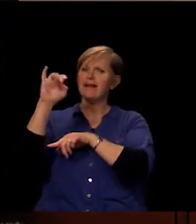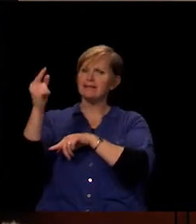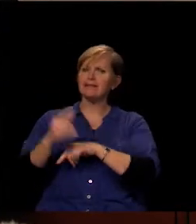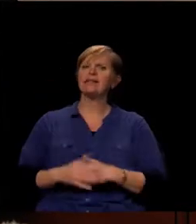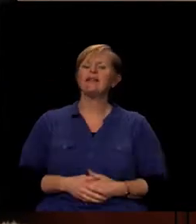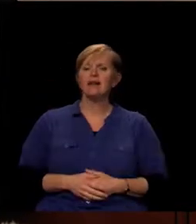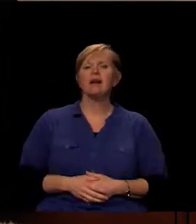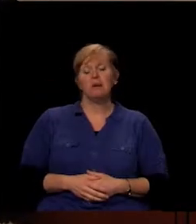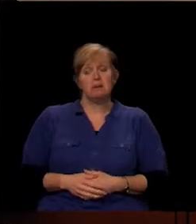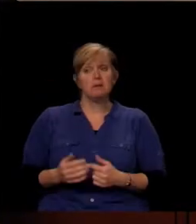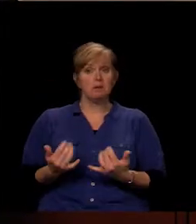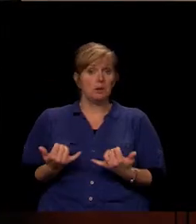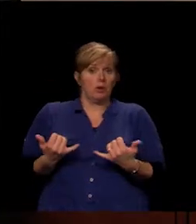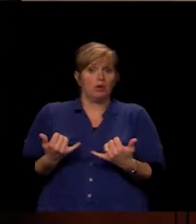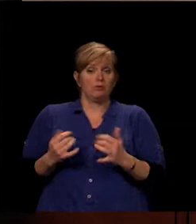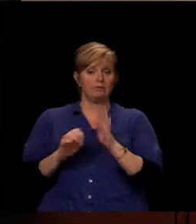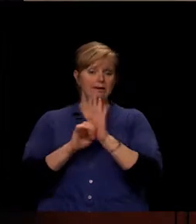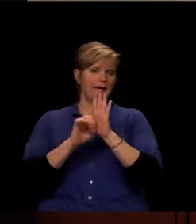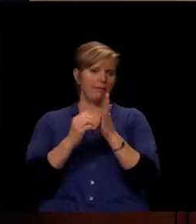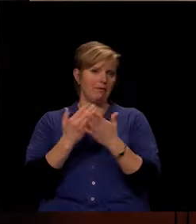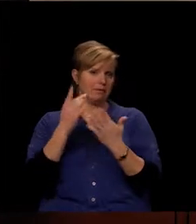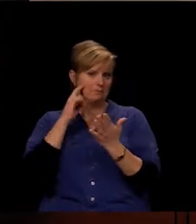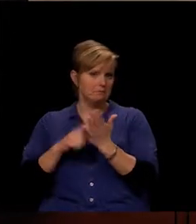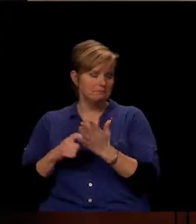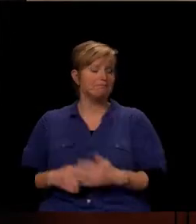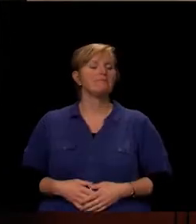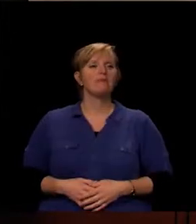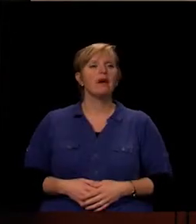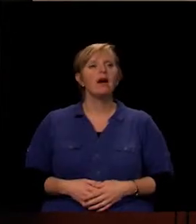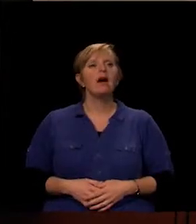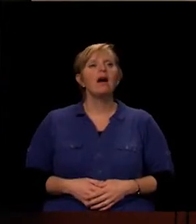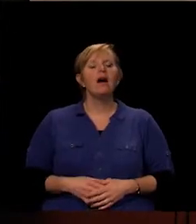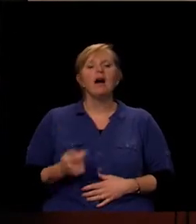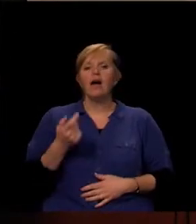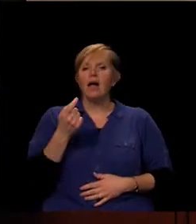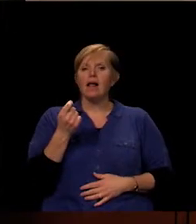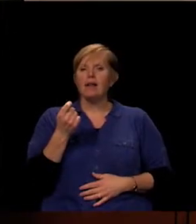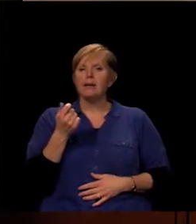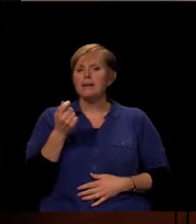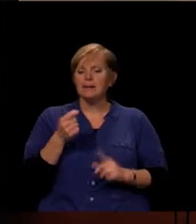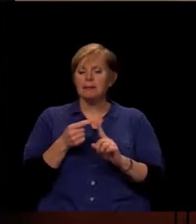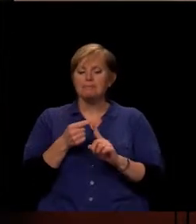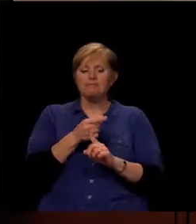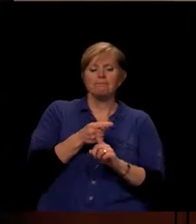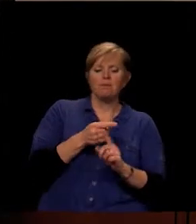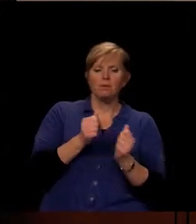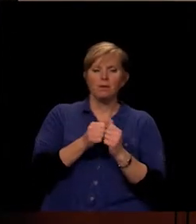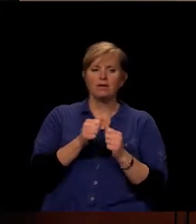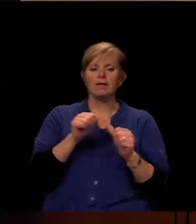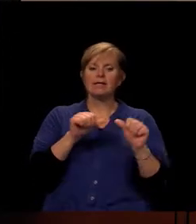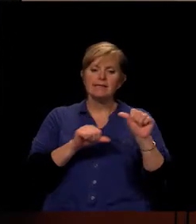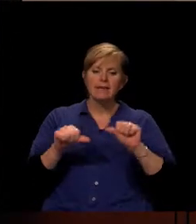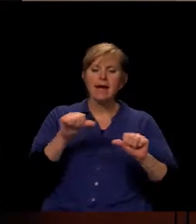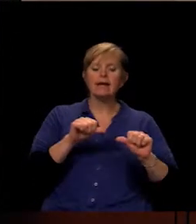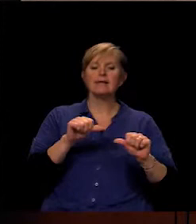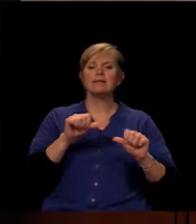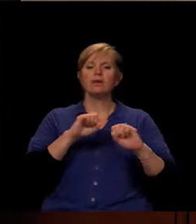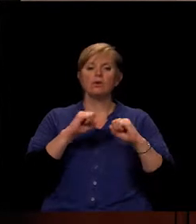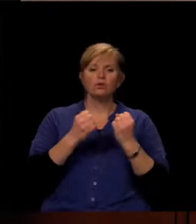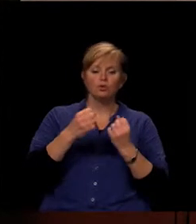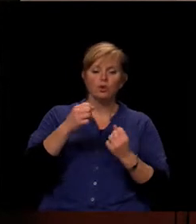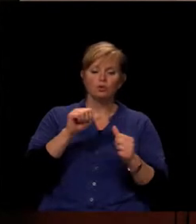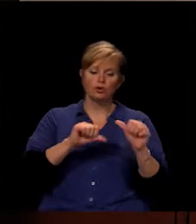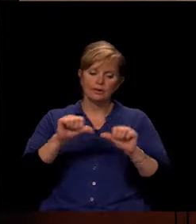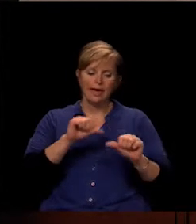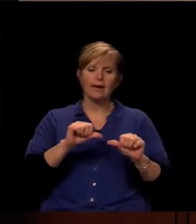We were, this is going just off just a bit on what Connie has up there with science, social science, foreign language and vocal